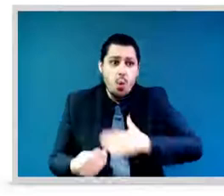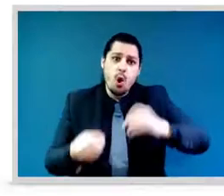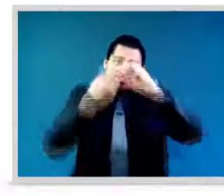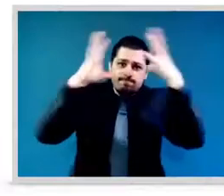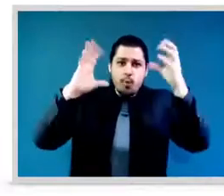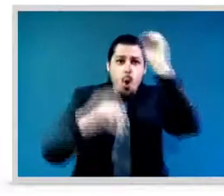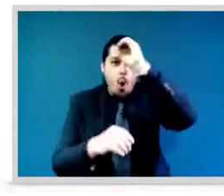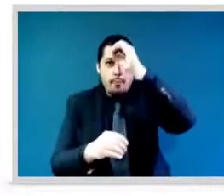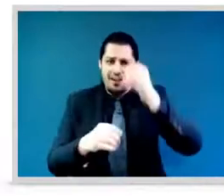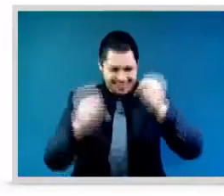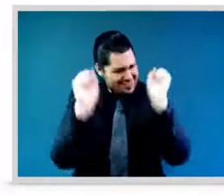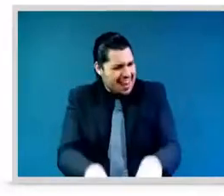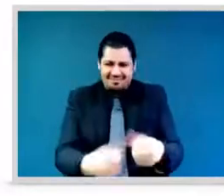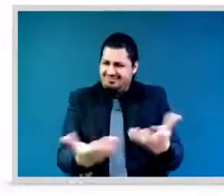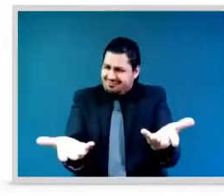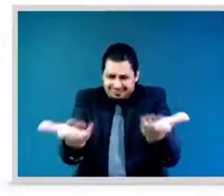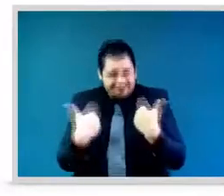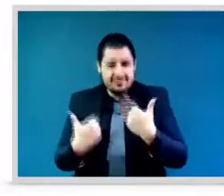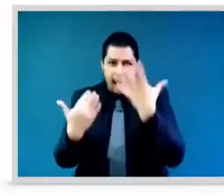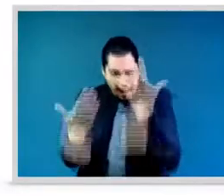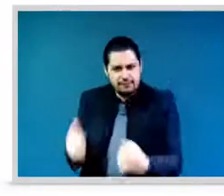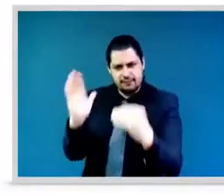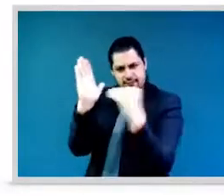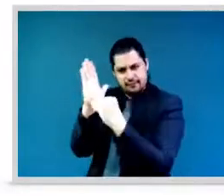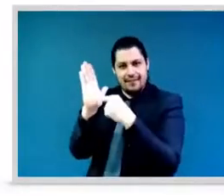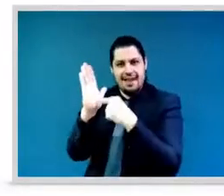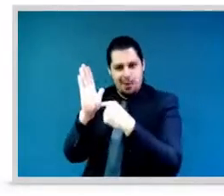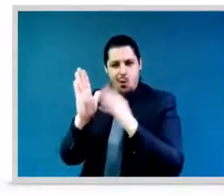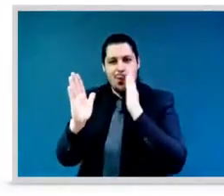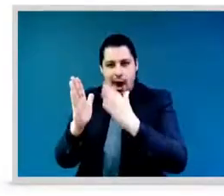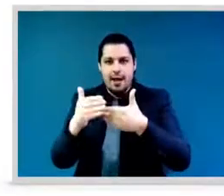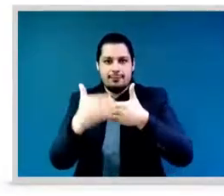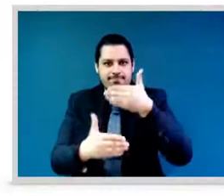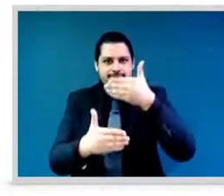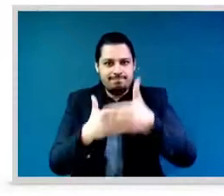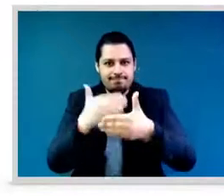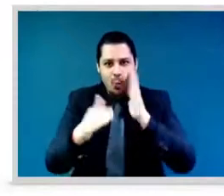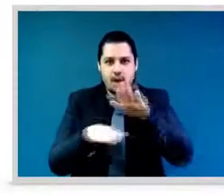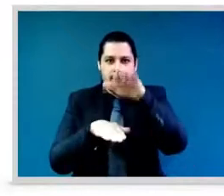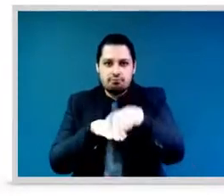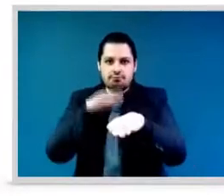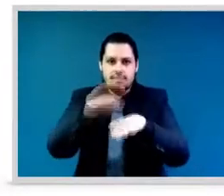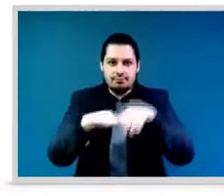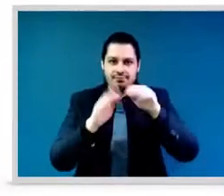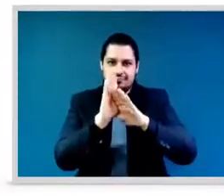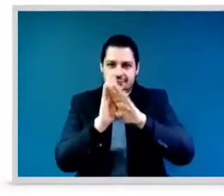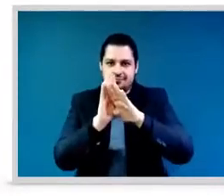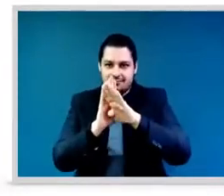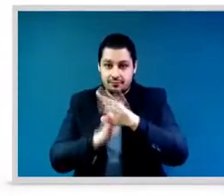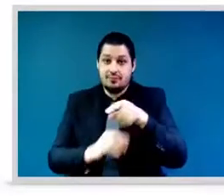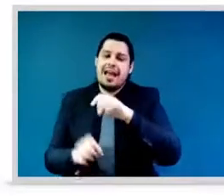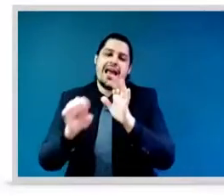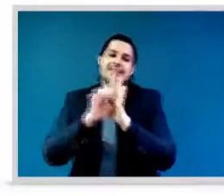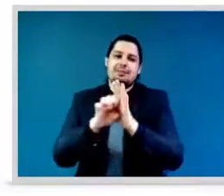hold the privileged passport or if you don't belong to a privileged group, it doesn't mean you can easily enter. And